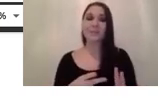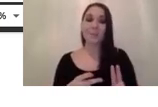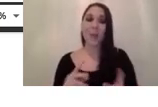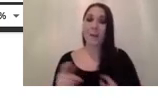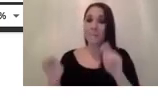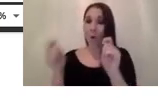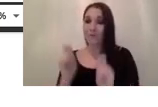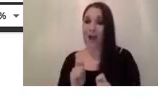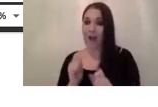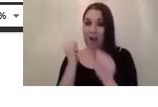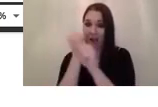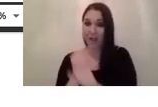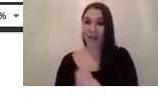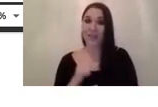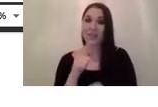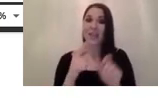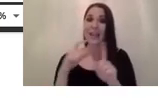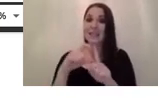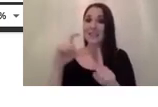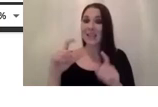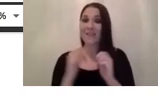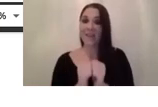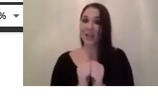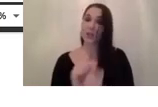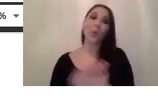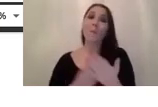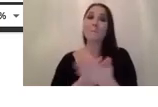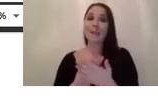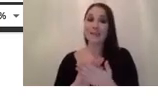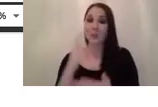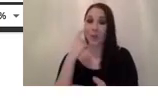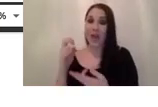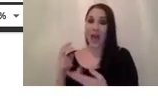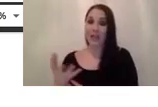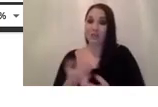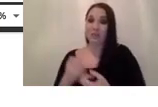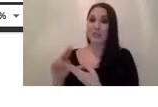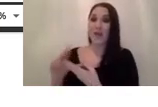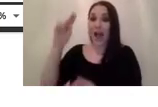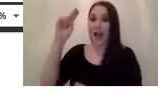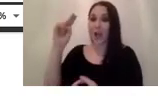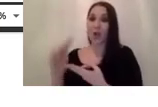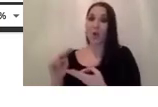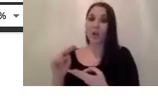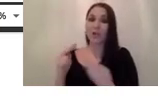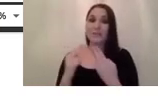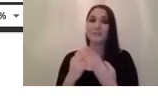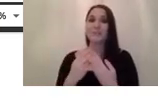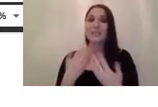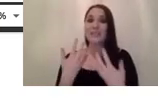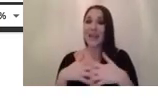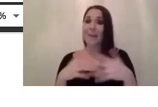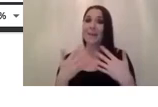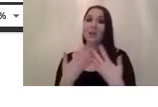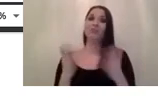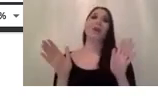adc value such that we can also get a higher or a lower dynamic range depending this will